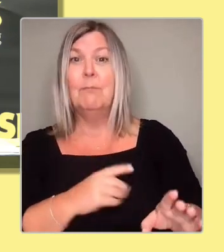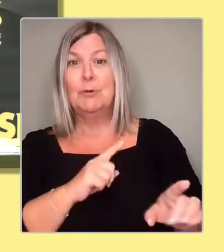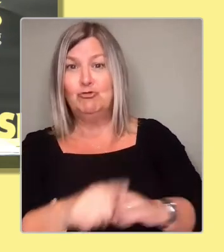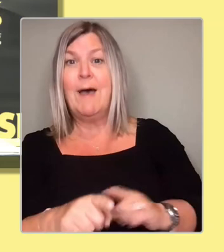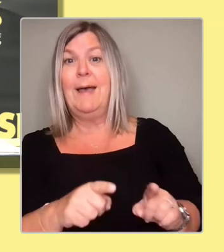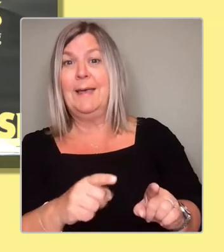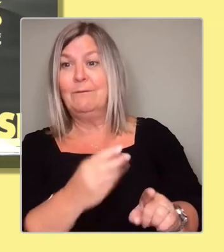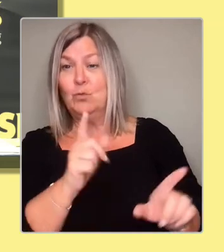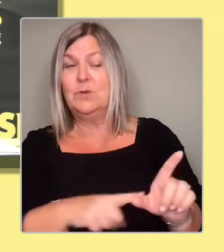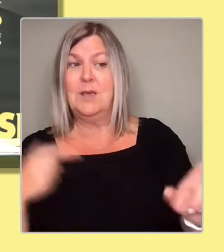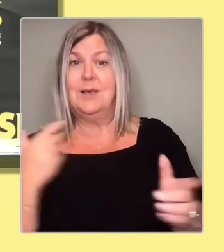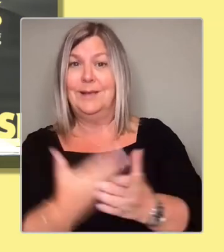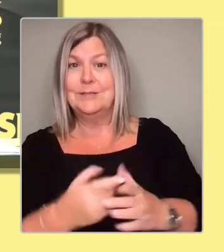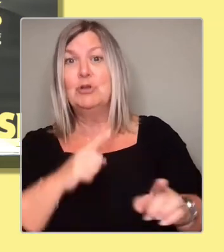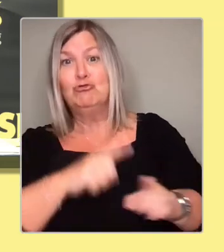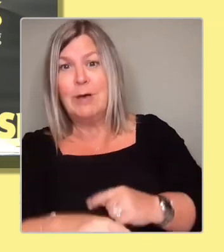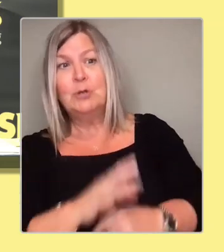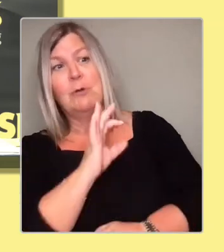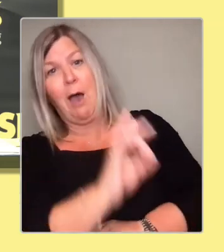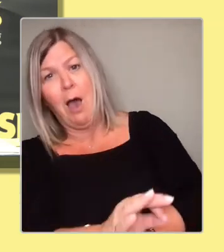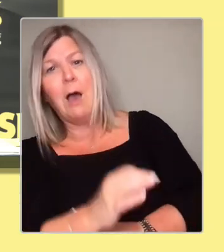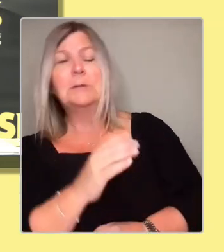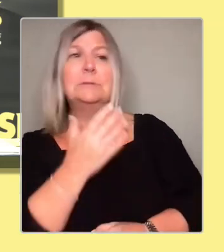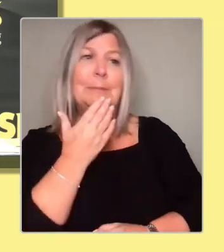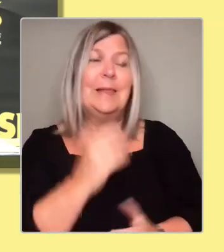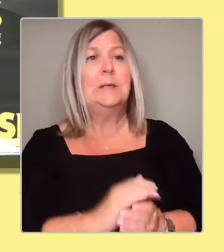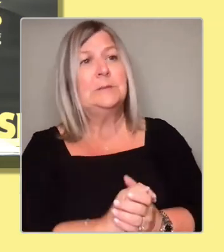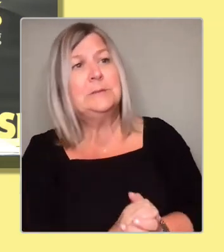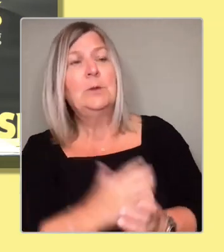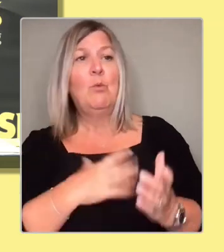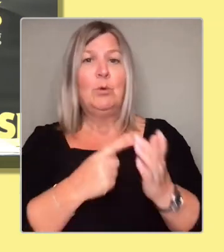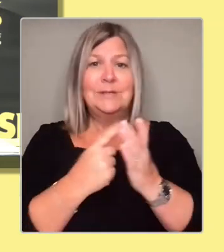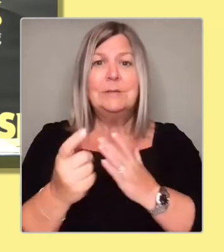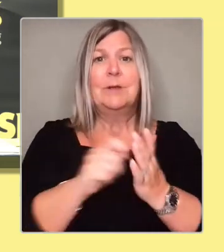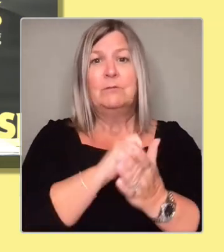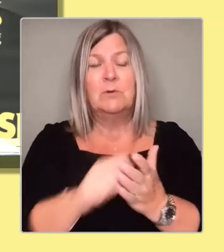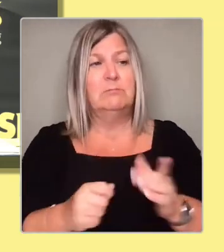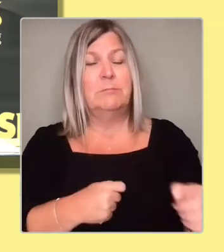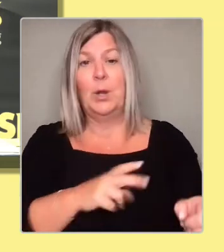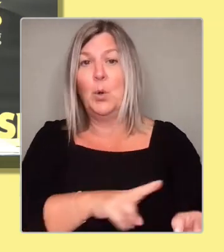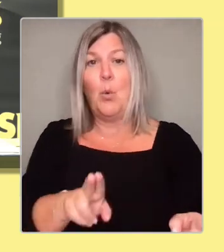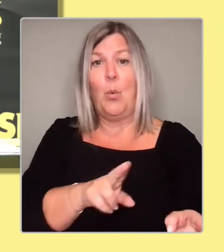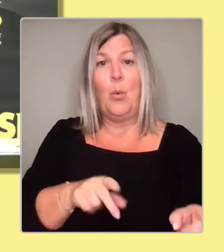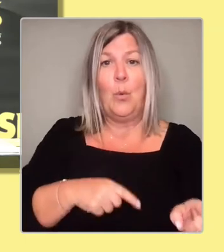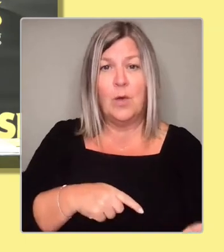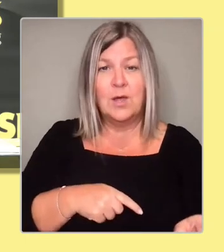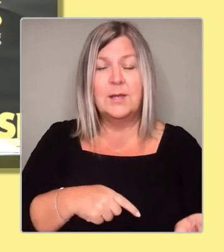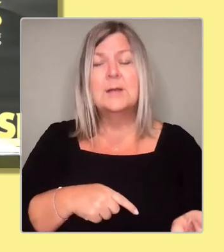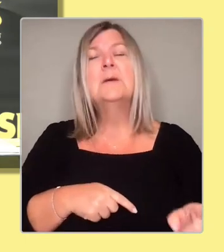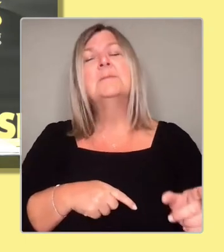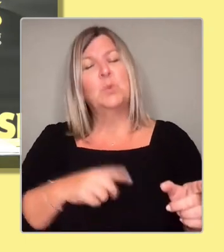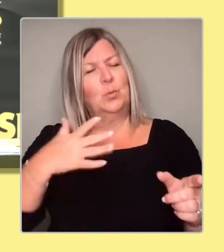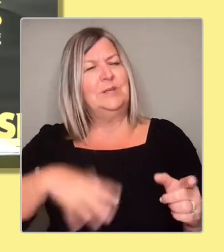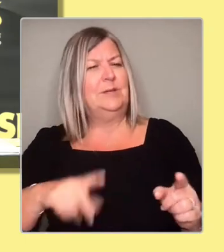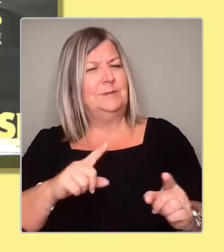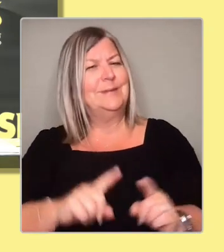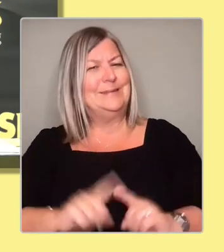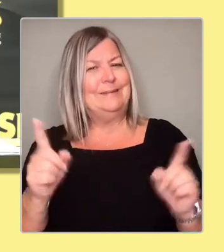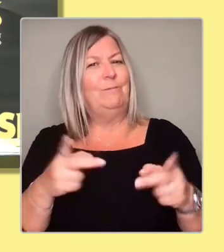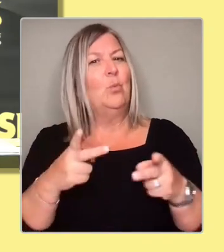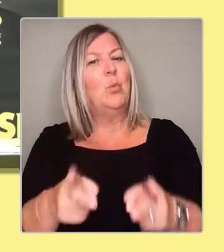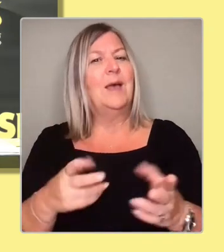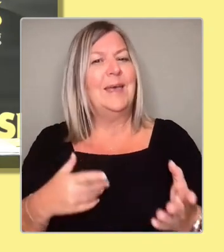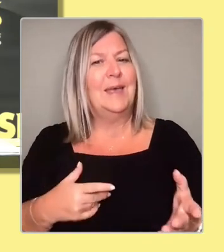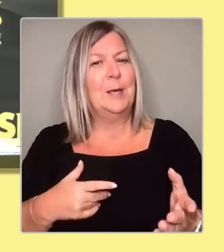from that now, and try something else. So what I'm suggesting is that we, instead of asking for a moral mandate, we